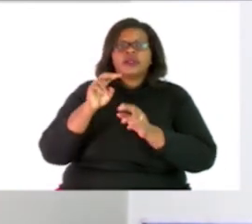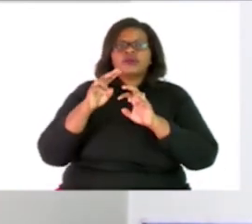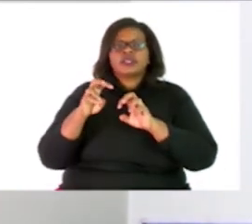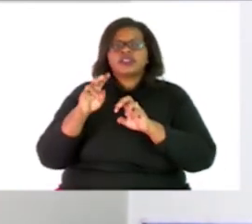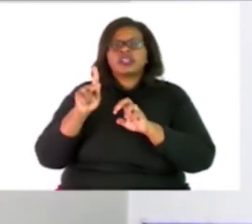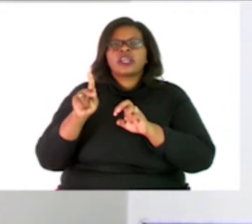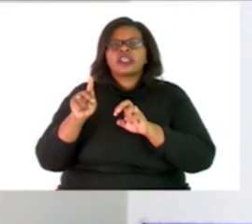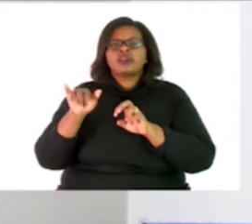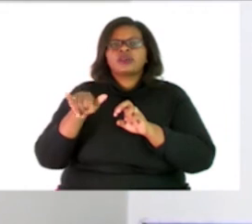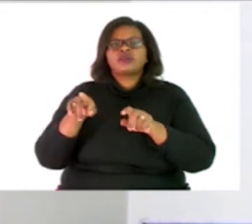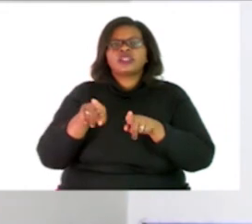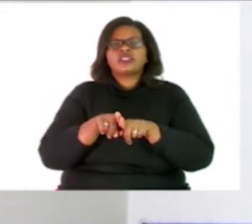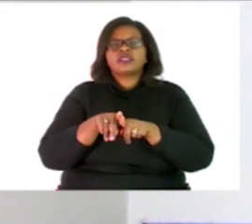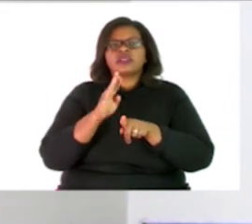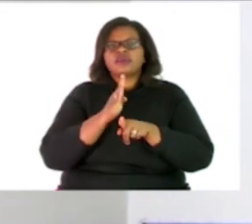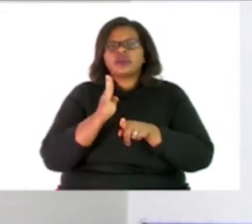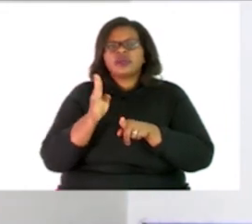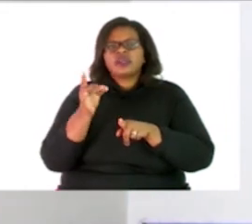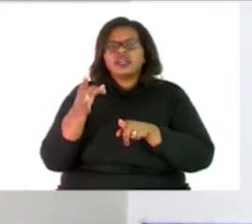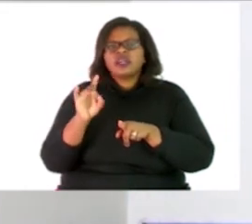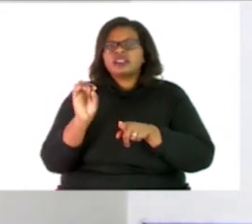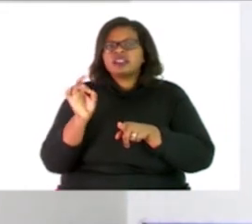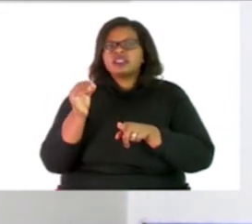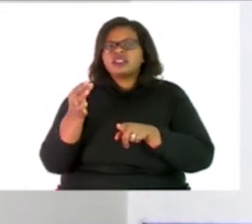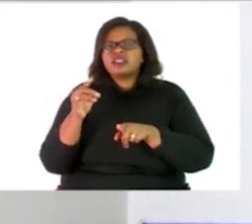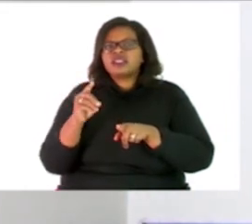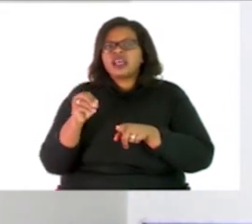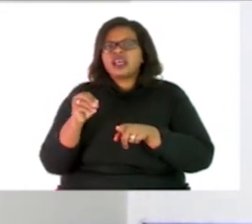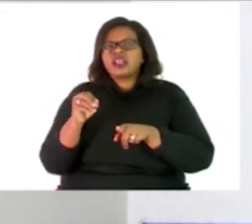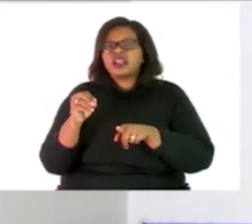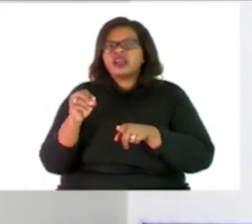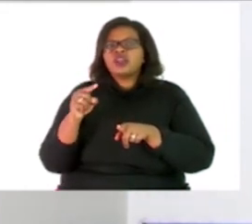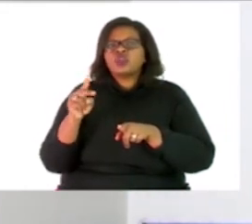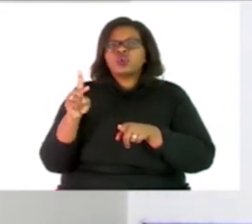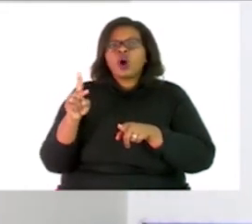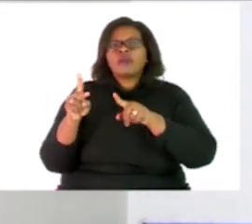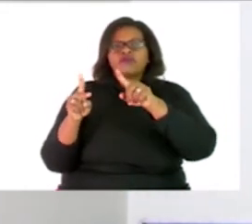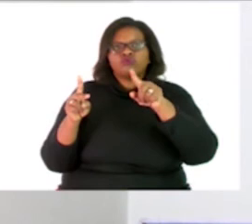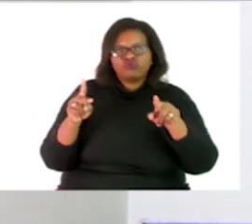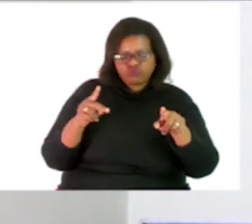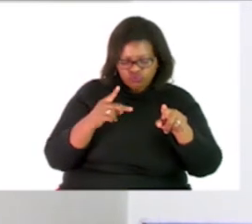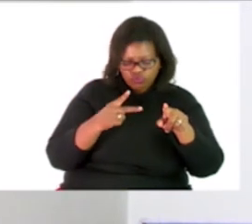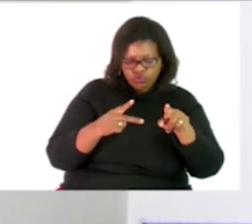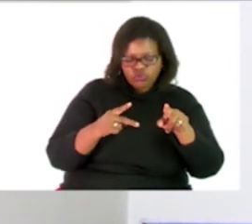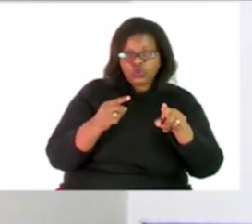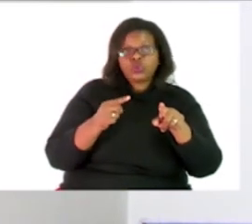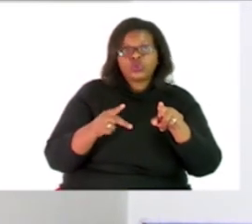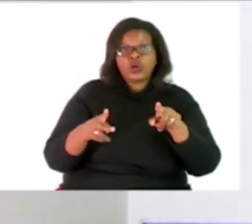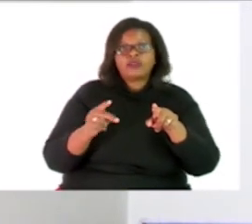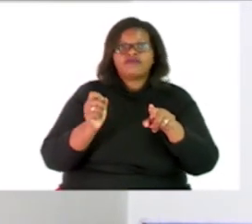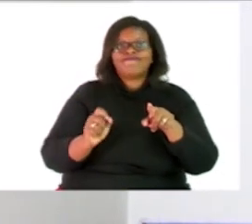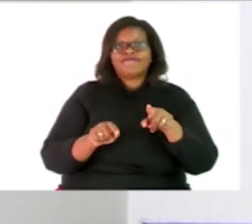I have 8 I don't have 8 I have 10 I don't have 10 I have 12 so I have 12 also